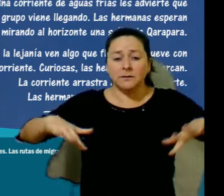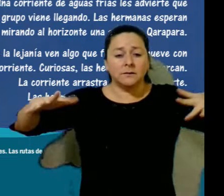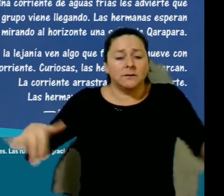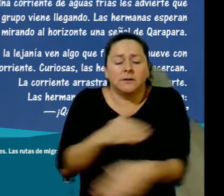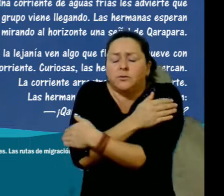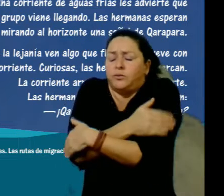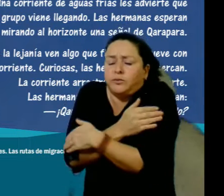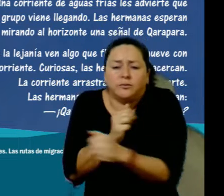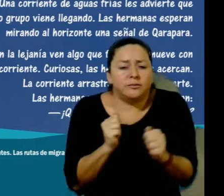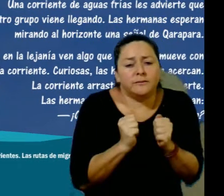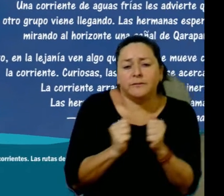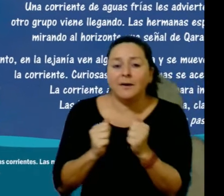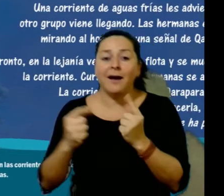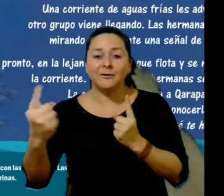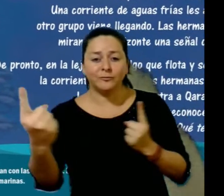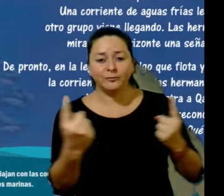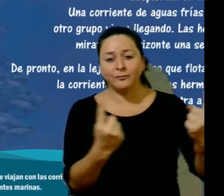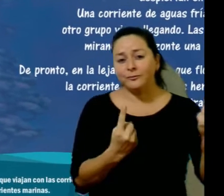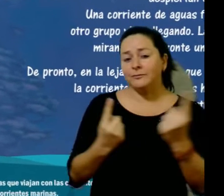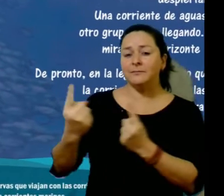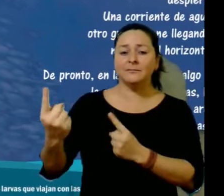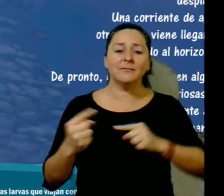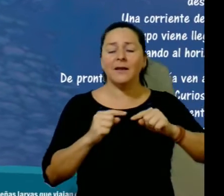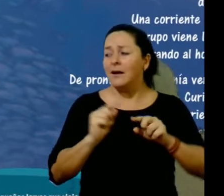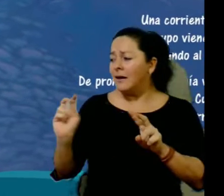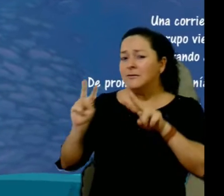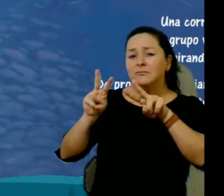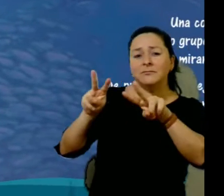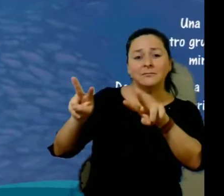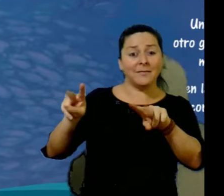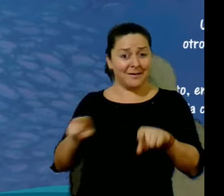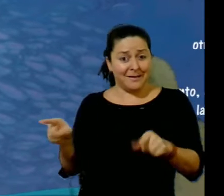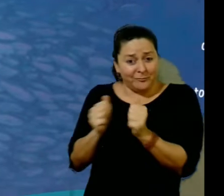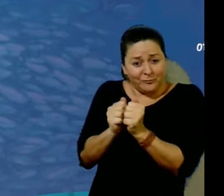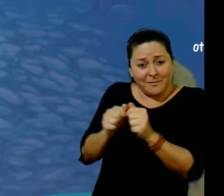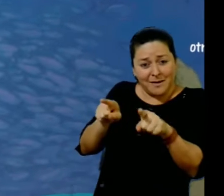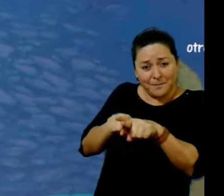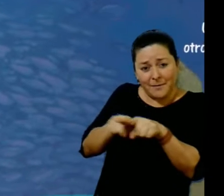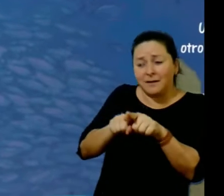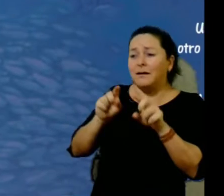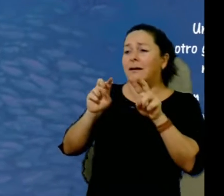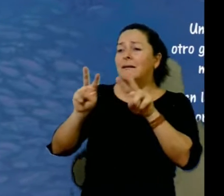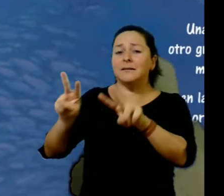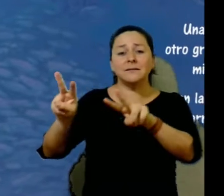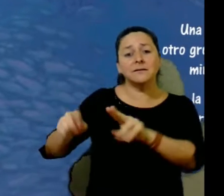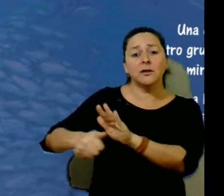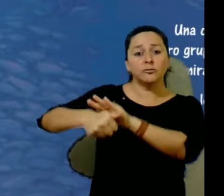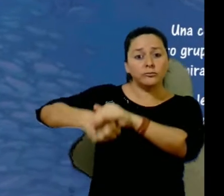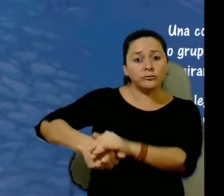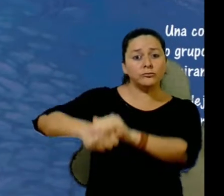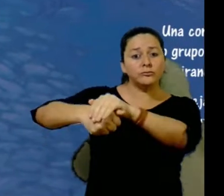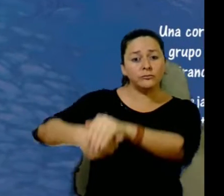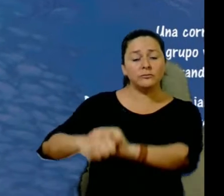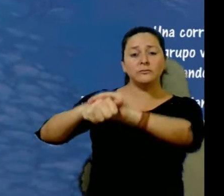of another group of turtles. The sisters wait, eagerly watching the horizon for any sign of Karapada.